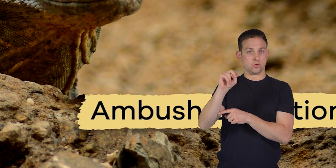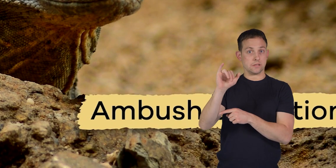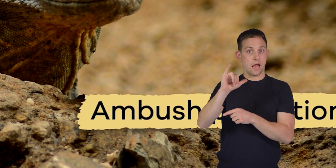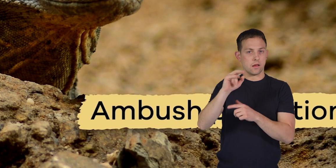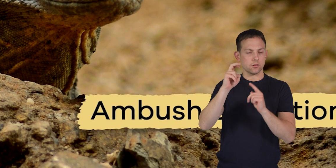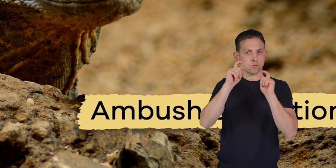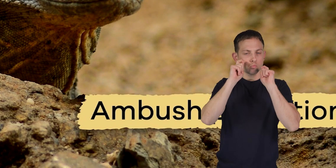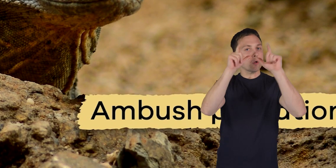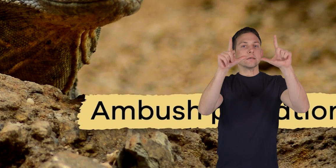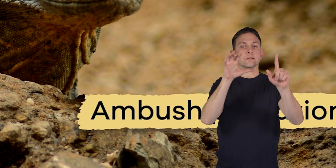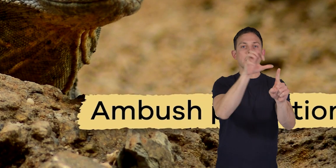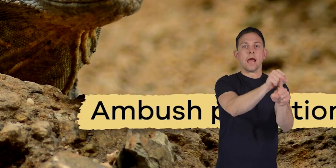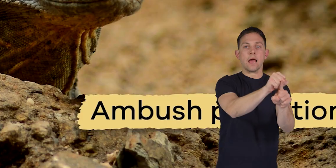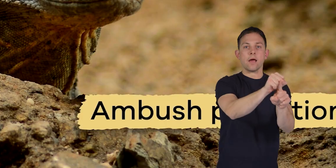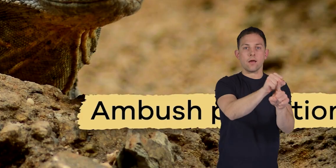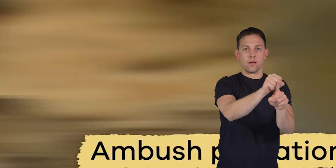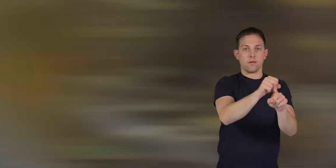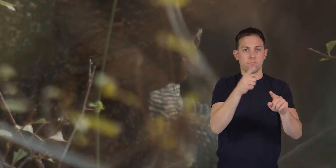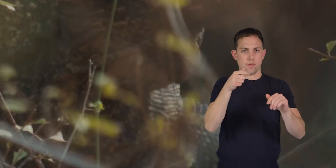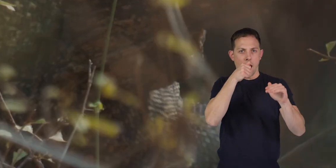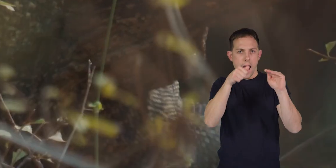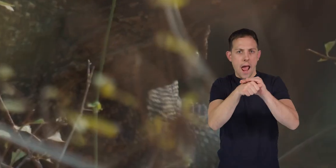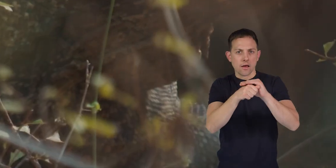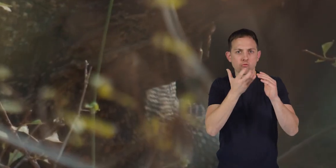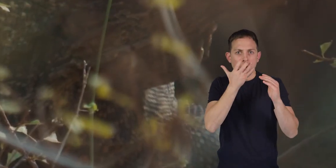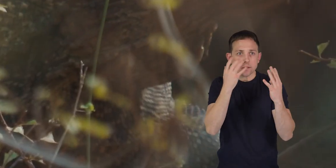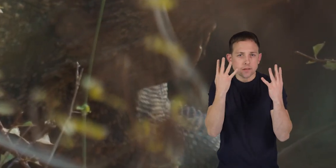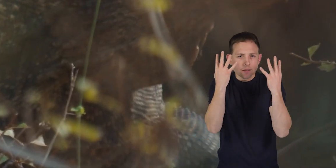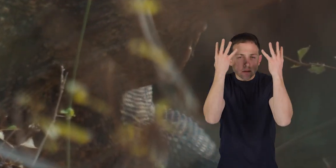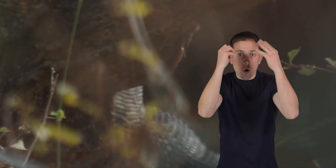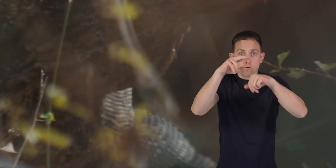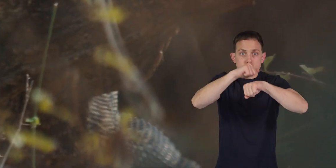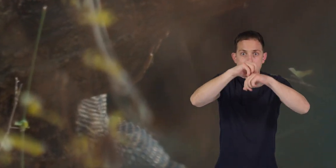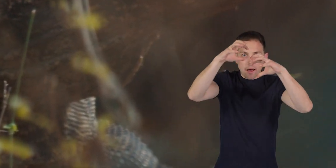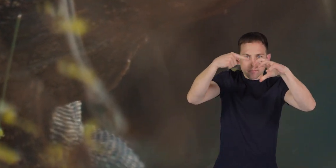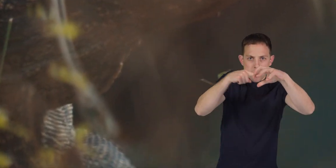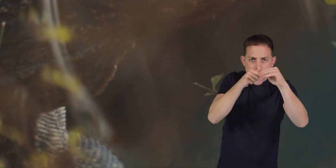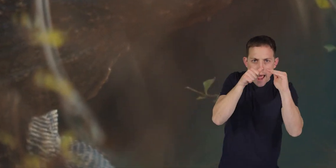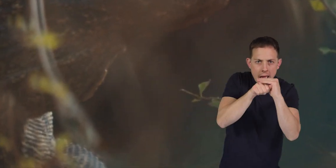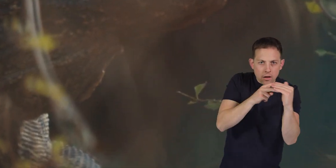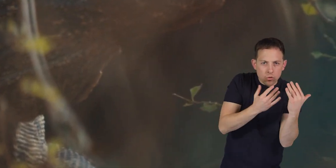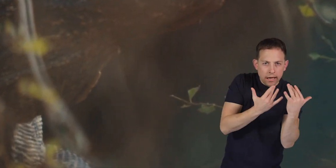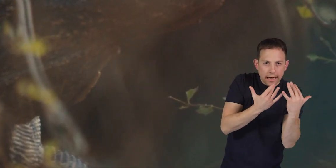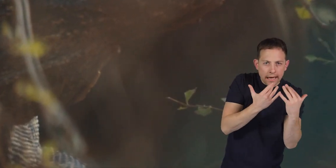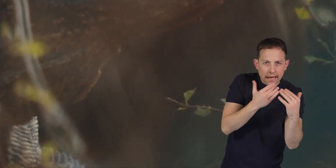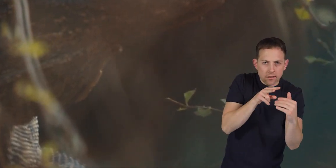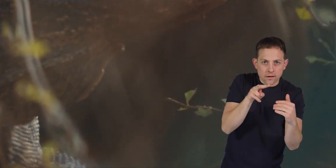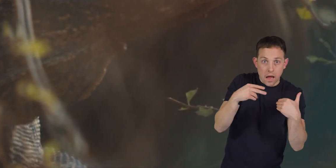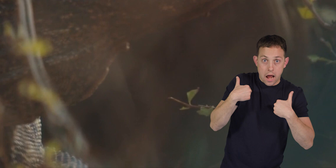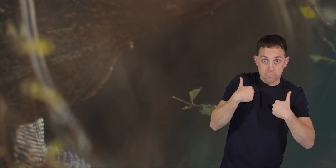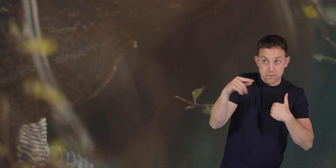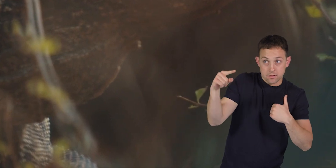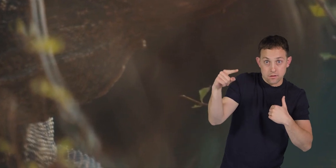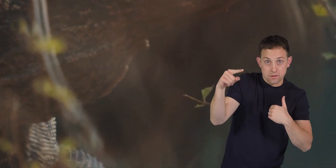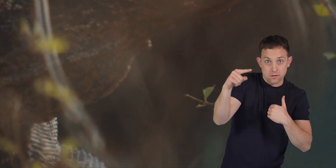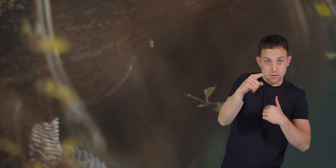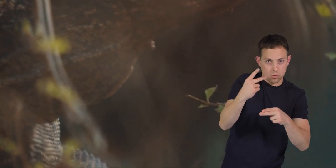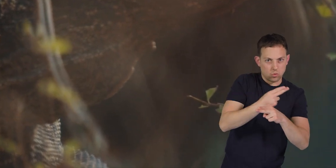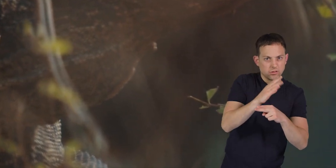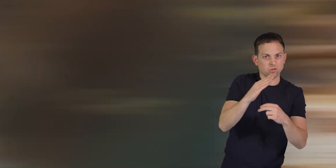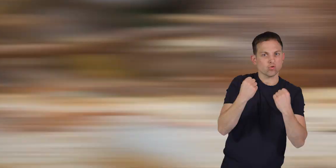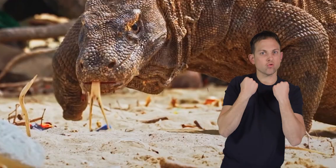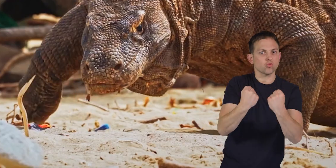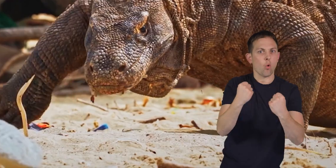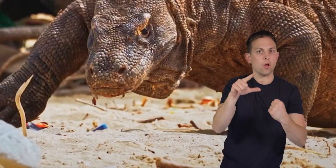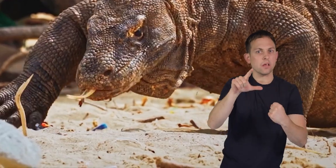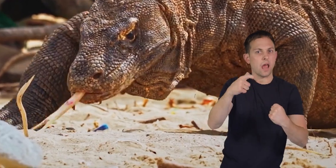It's like a surprise attack. They hide in the tall grass or behind rocks, and when an animal comes by,